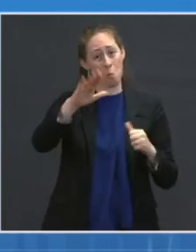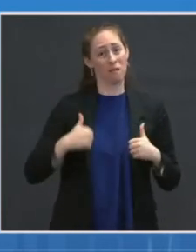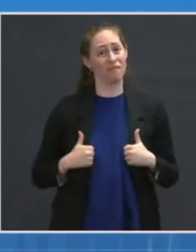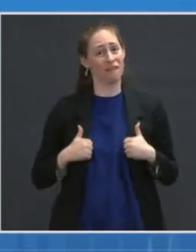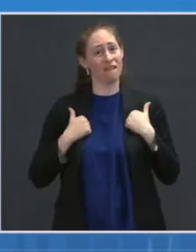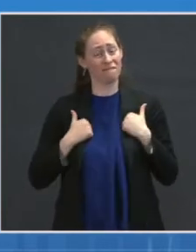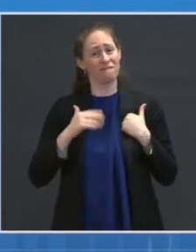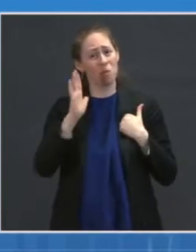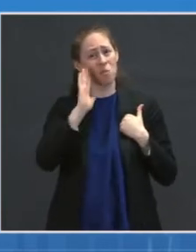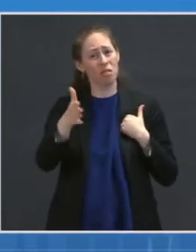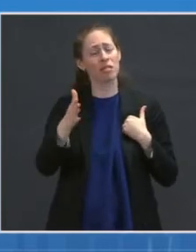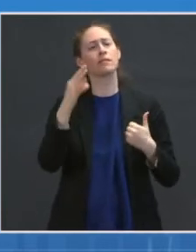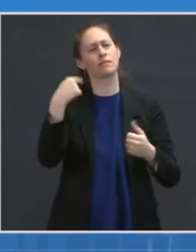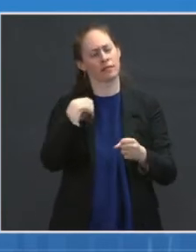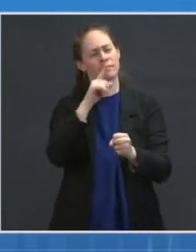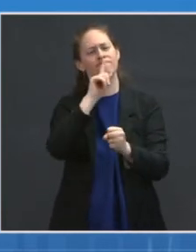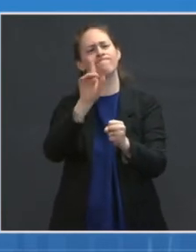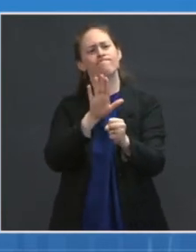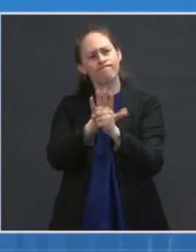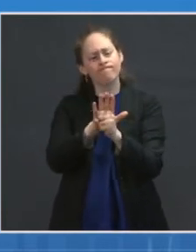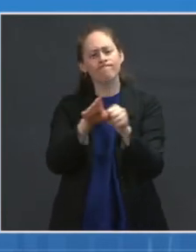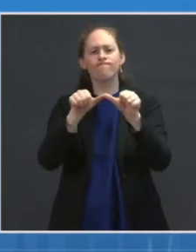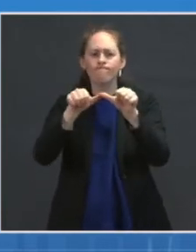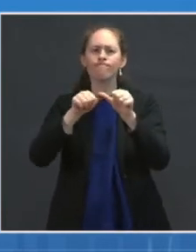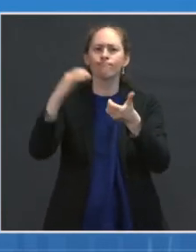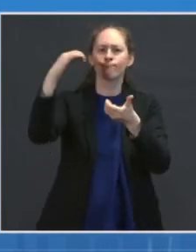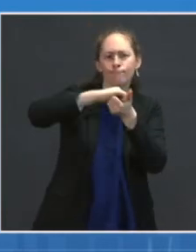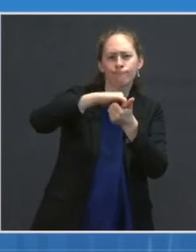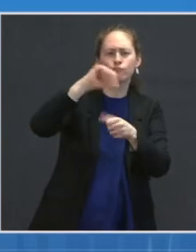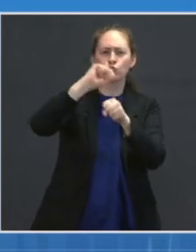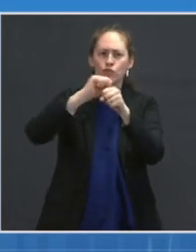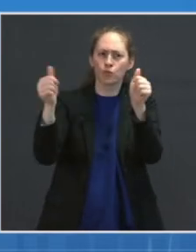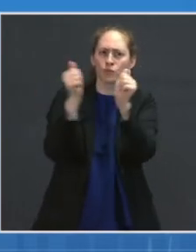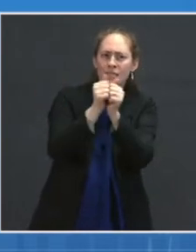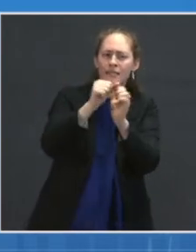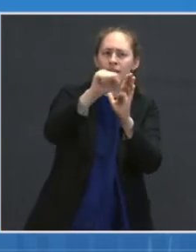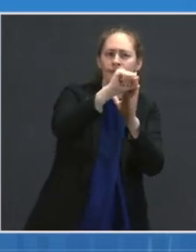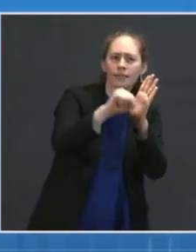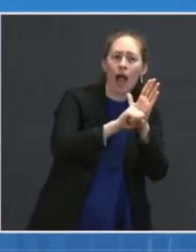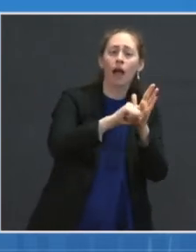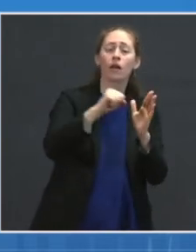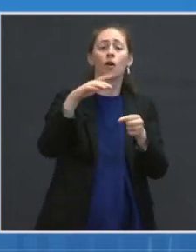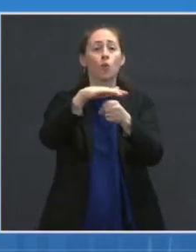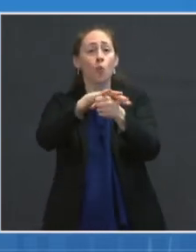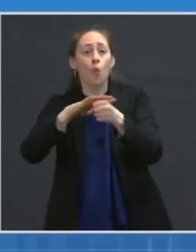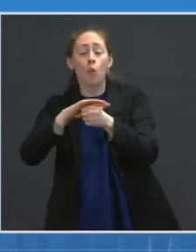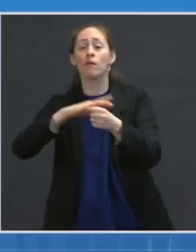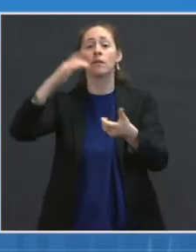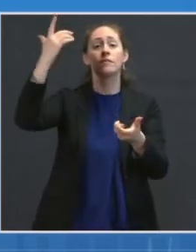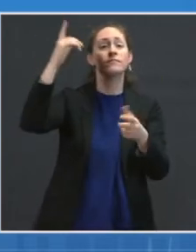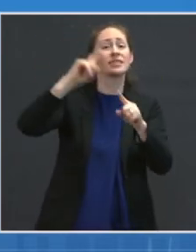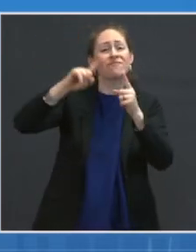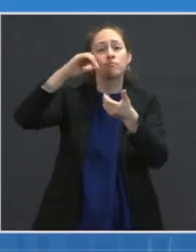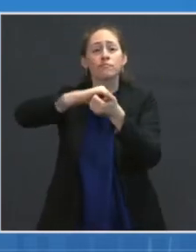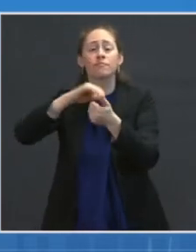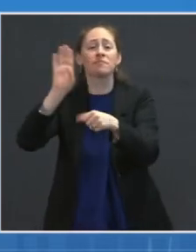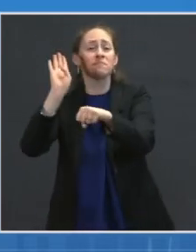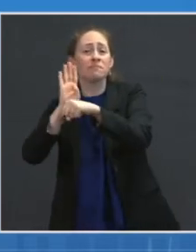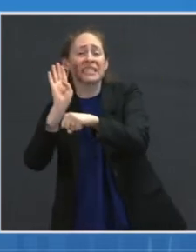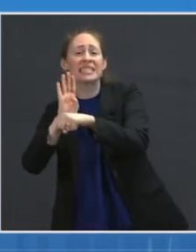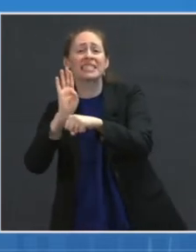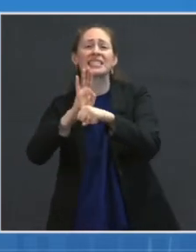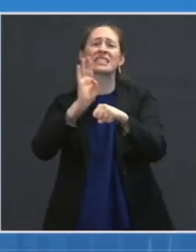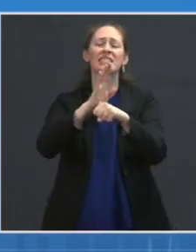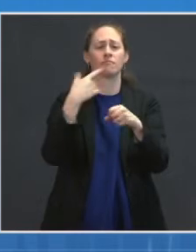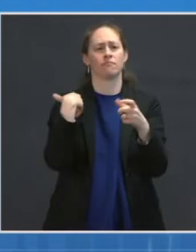state and local public health partners, as well as partners in the private sector, to support getting people vaccinated as quickly